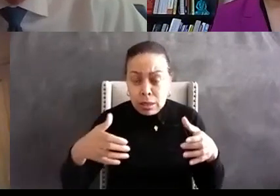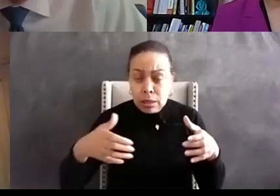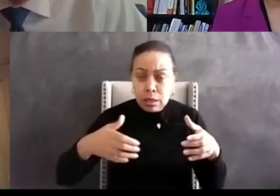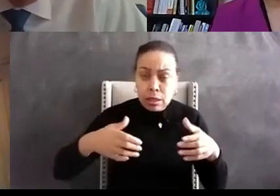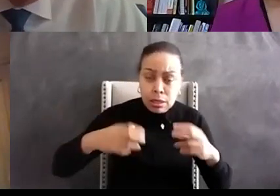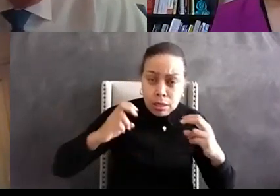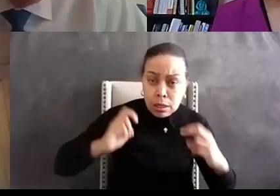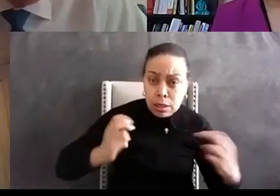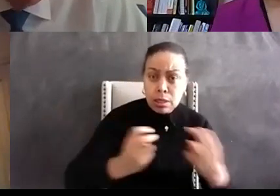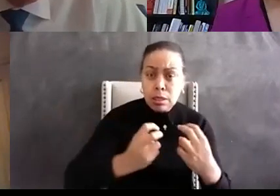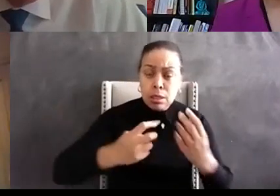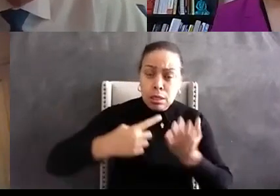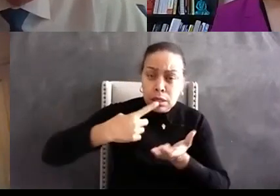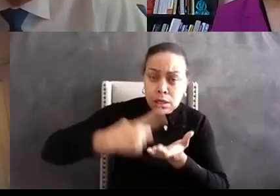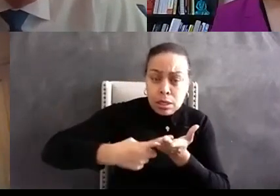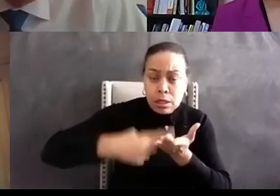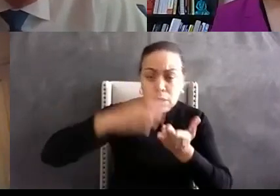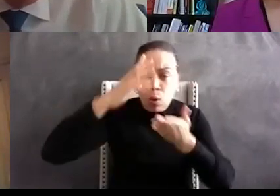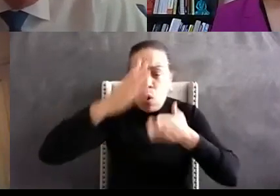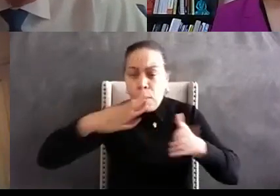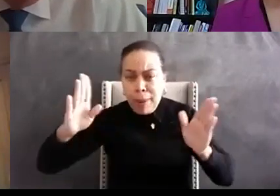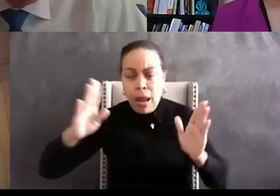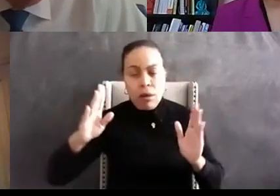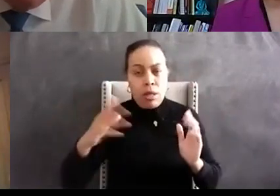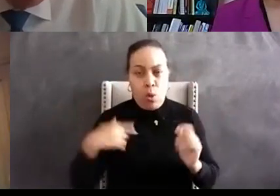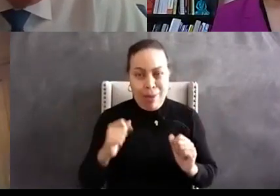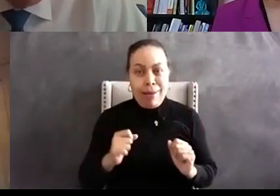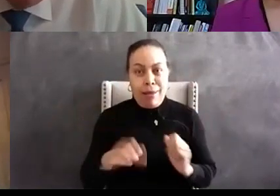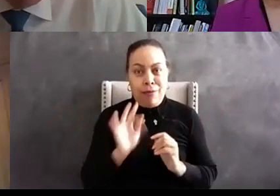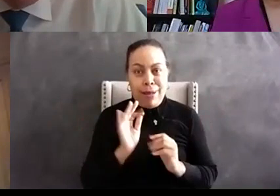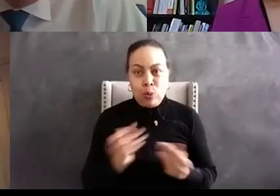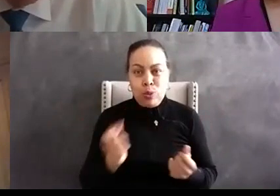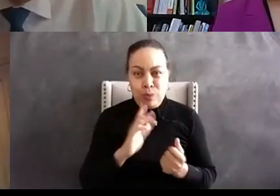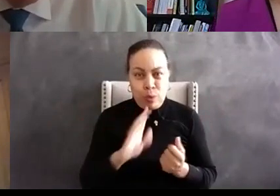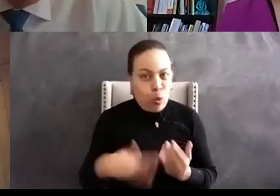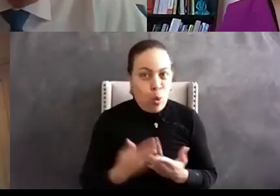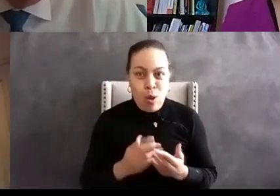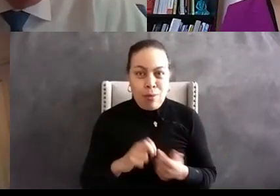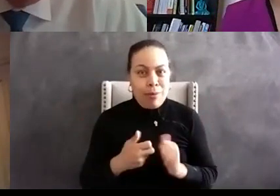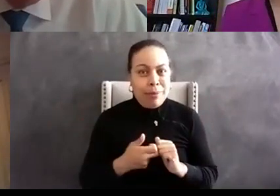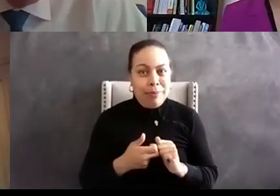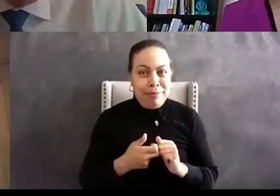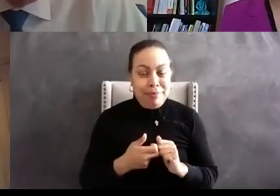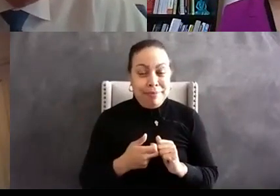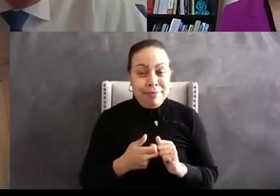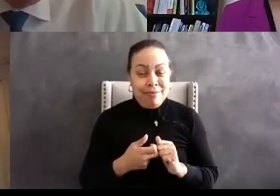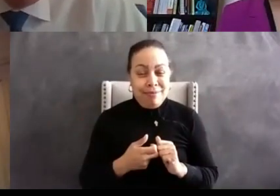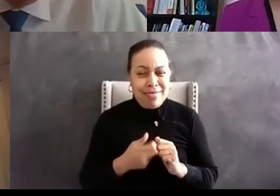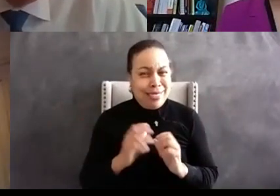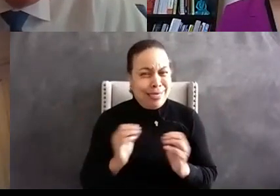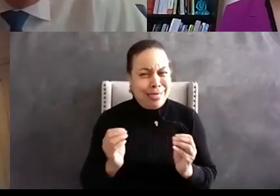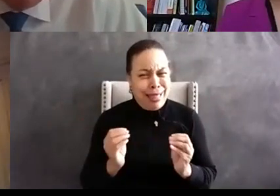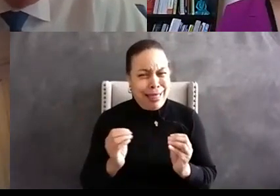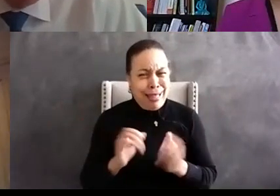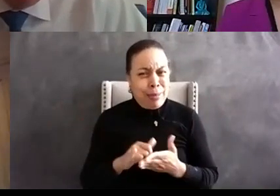had an open mind to have these discussions we couldn't find solutions to i think the problem that we have in this space and time right now is there is there is just some people